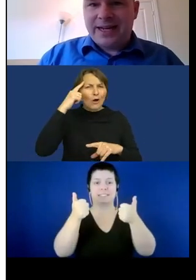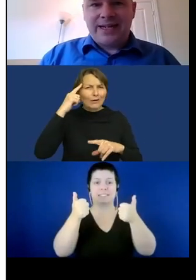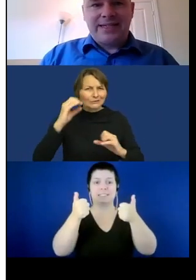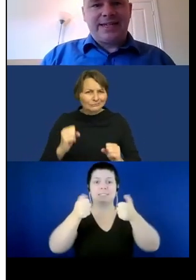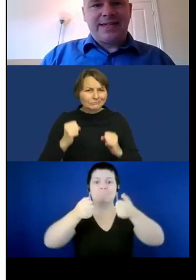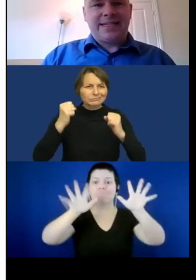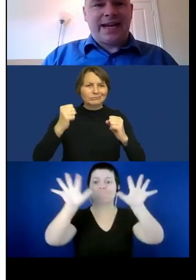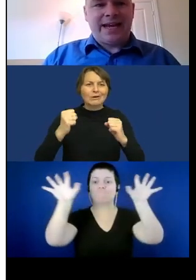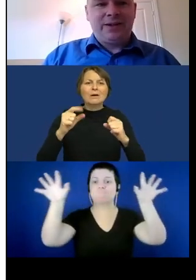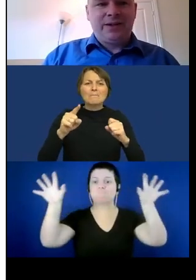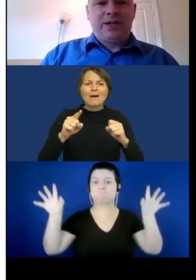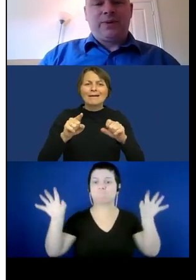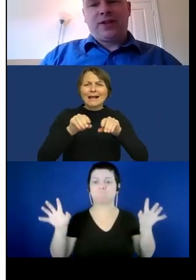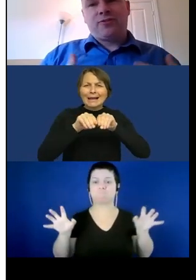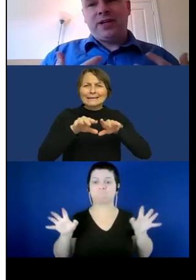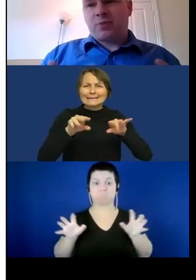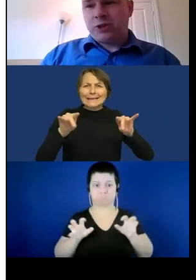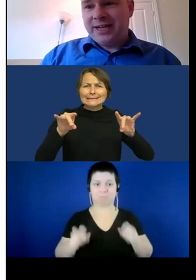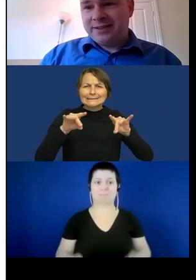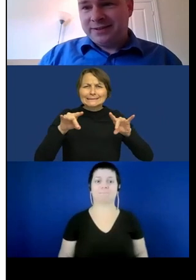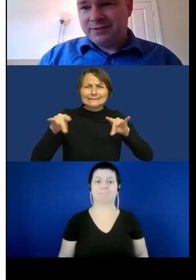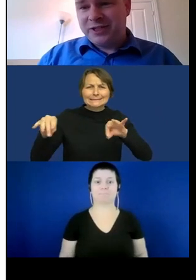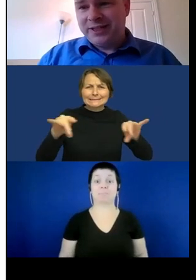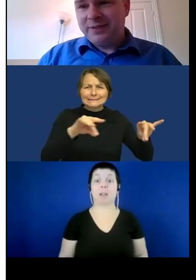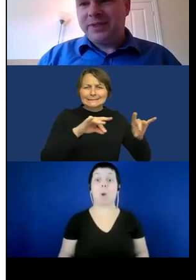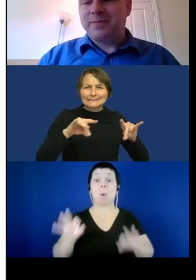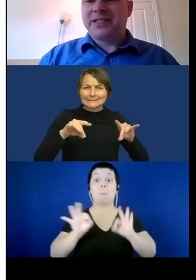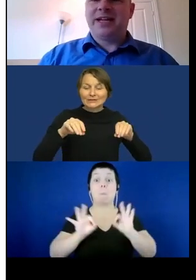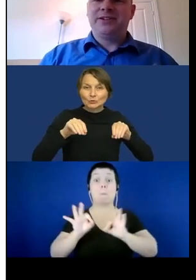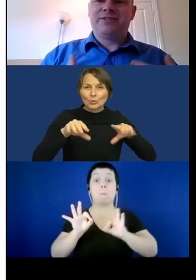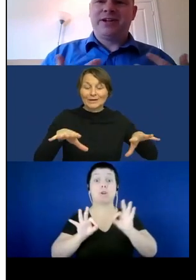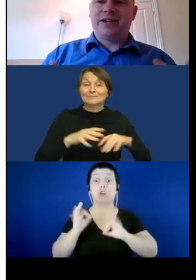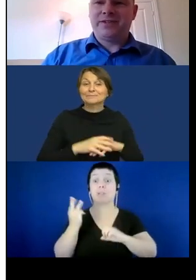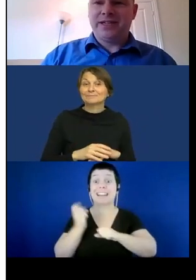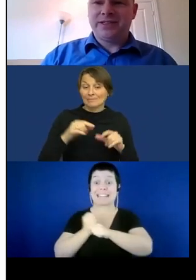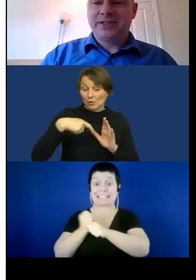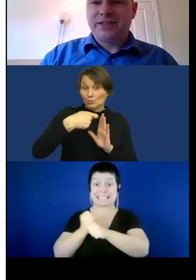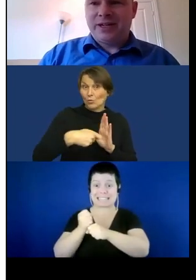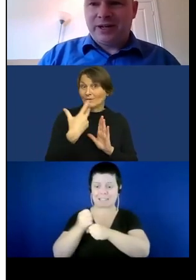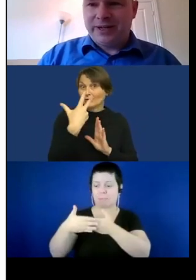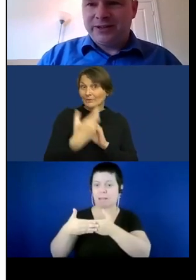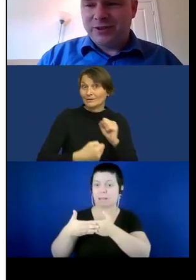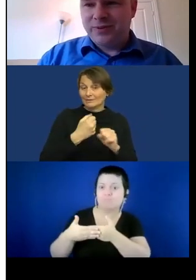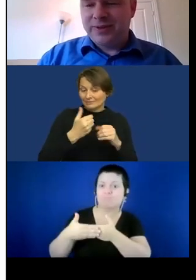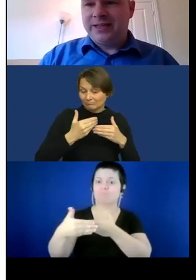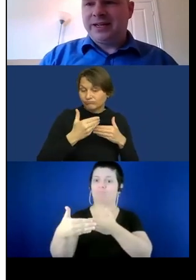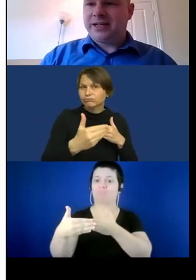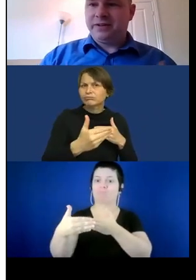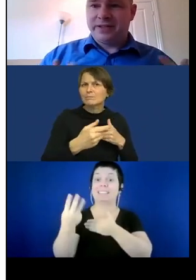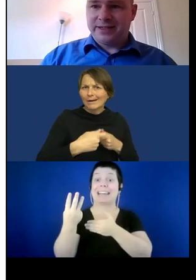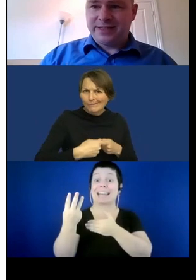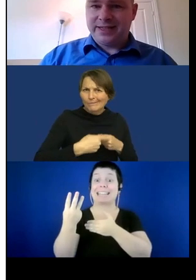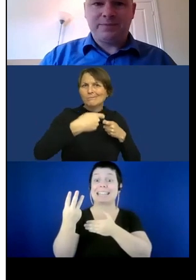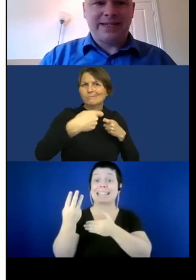And it is a three year project originally, but it's been extended to three and a half years owing to the